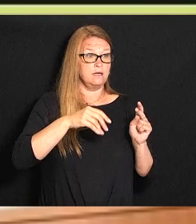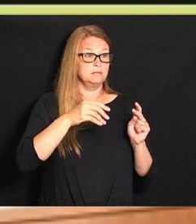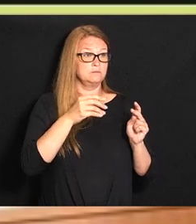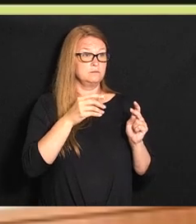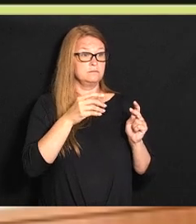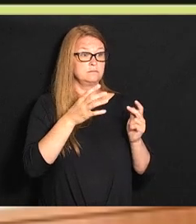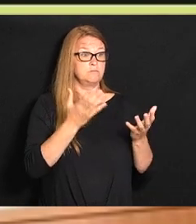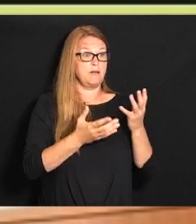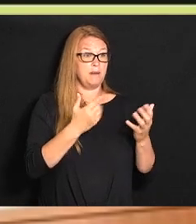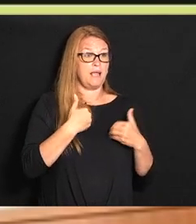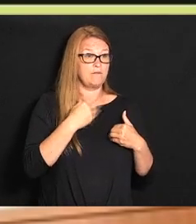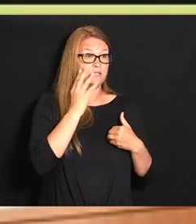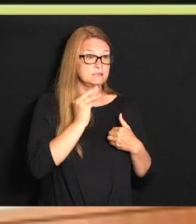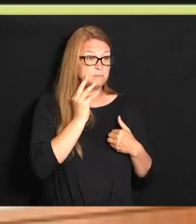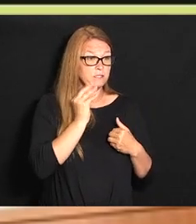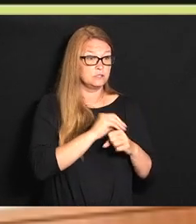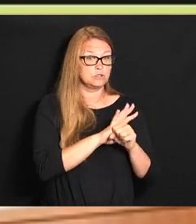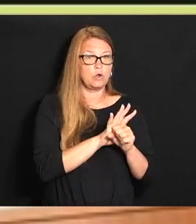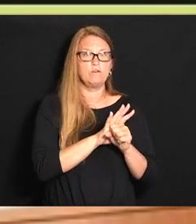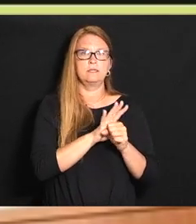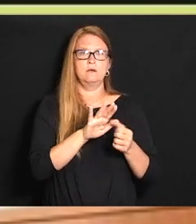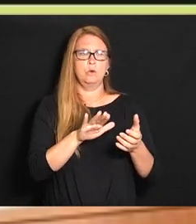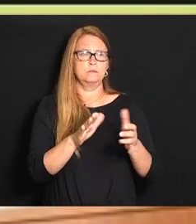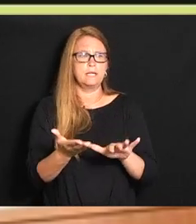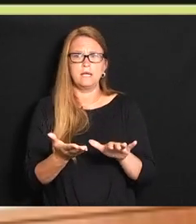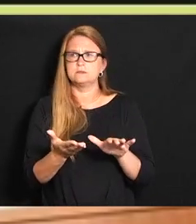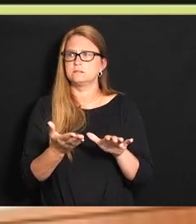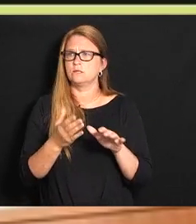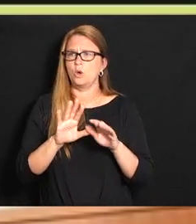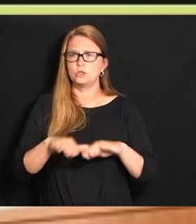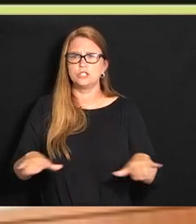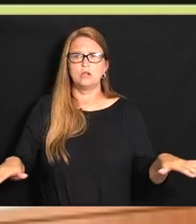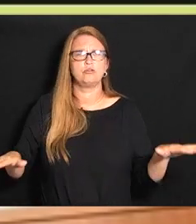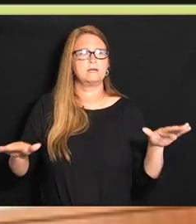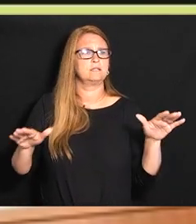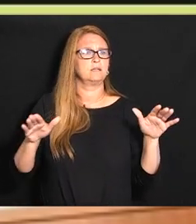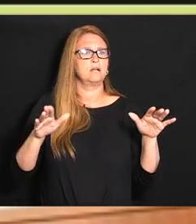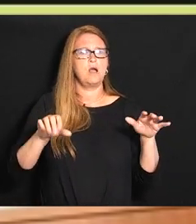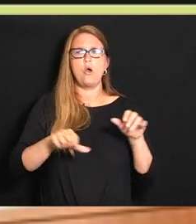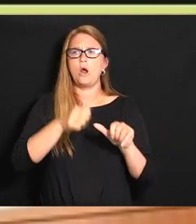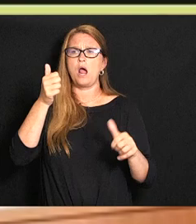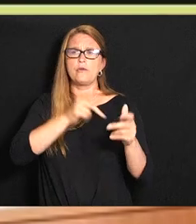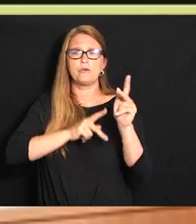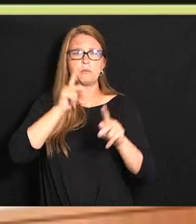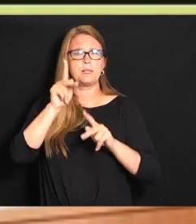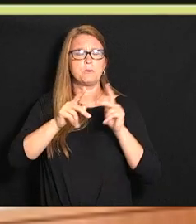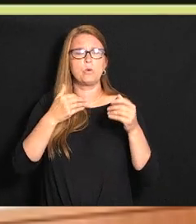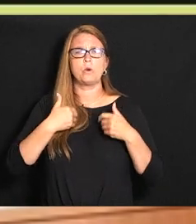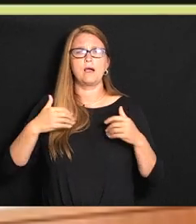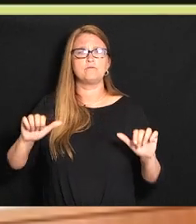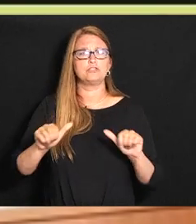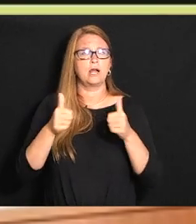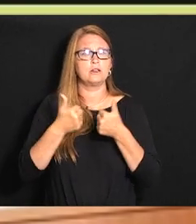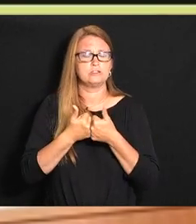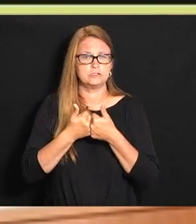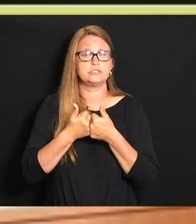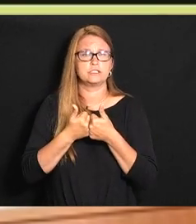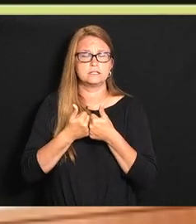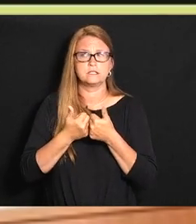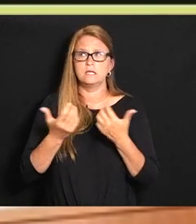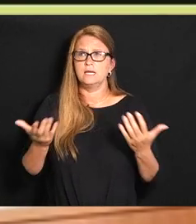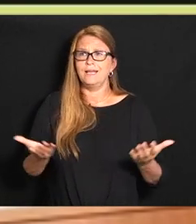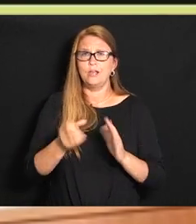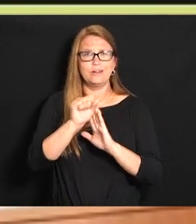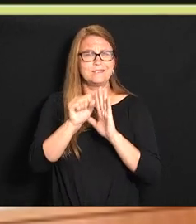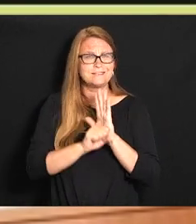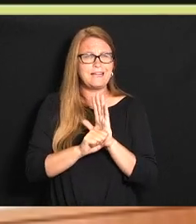their family but also our children and others who have dealt with the various challenges that we faced as a state and